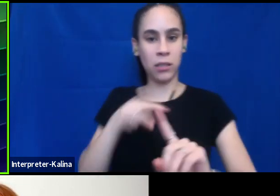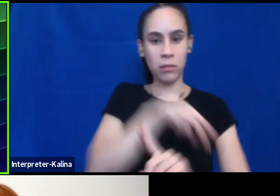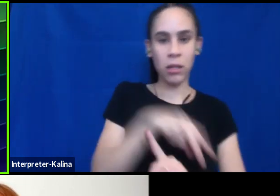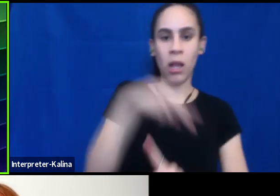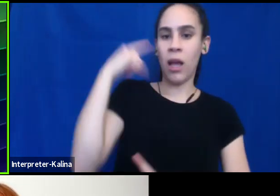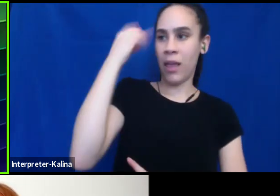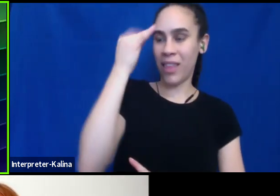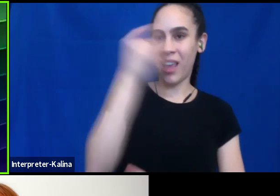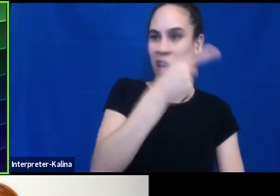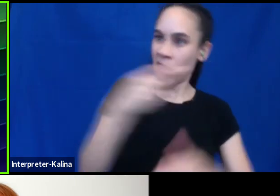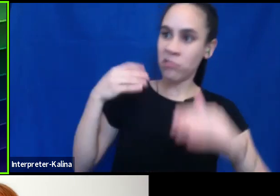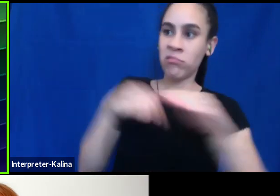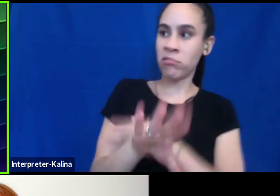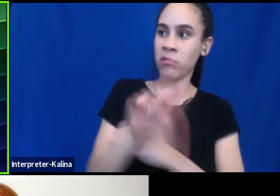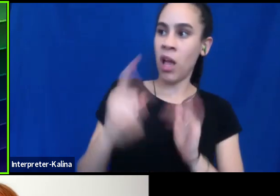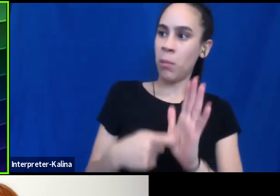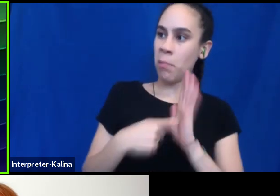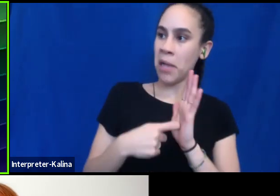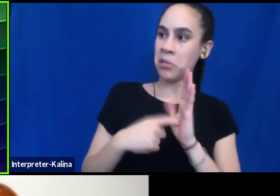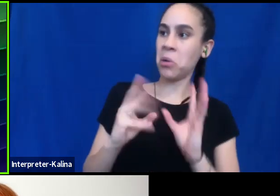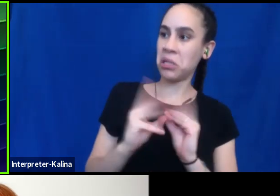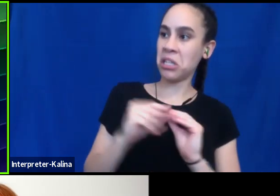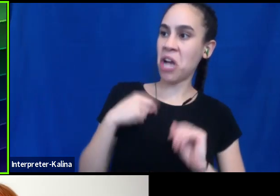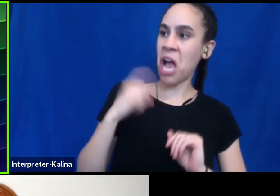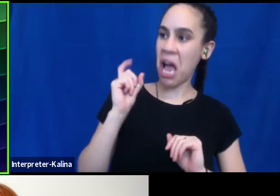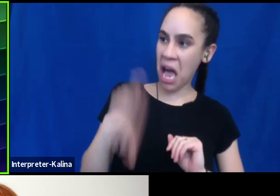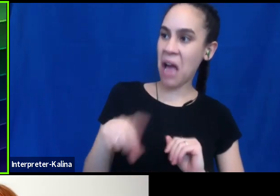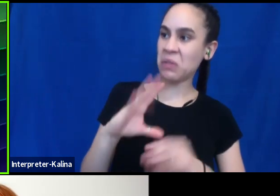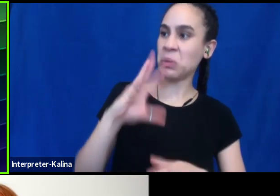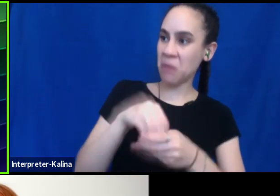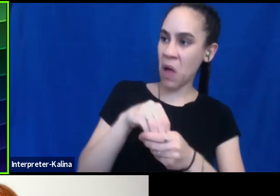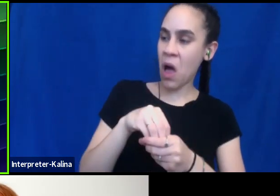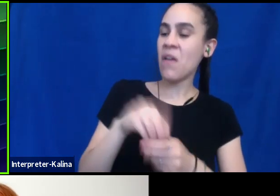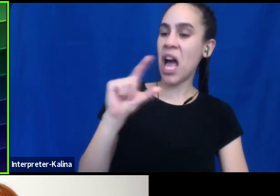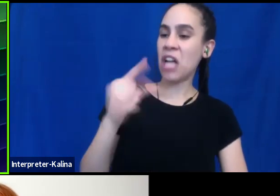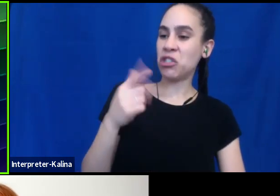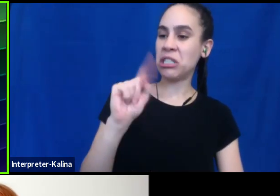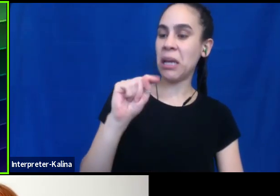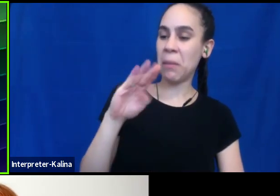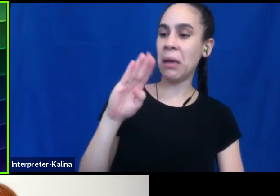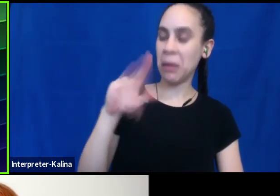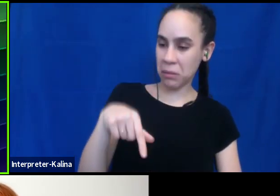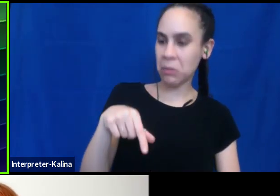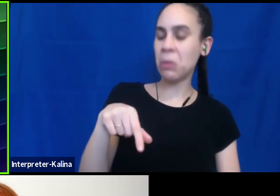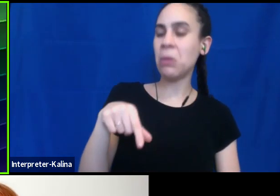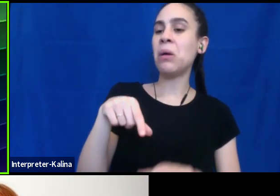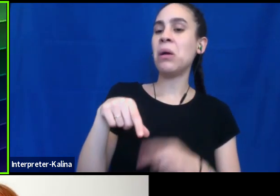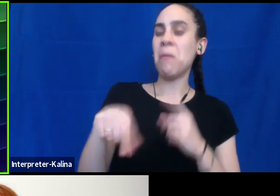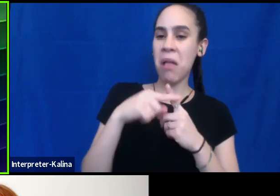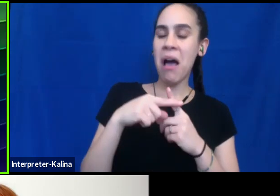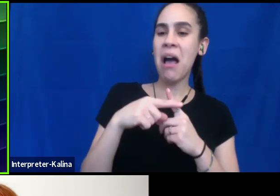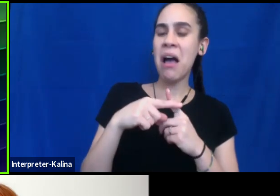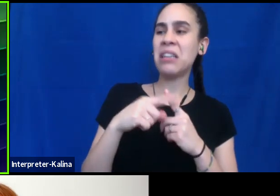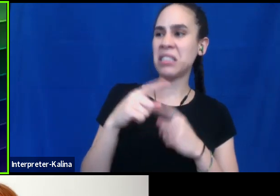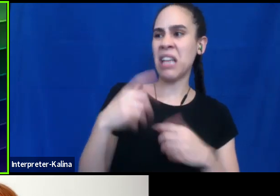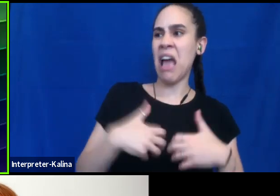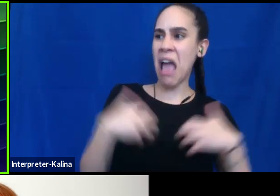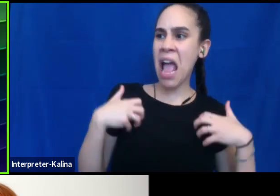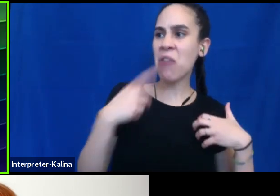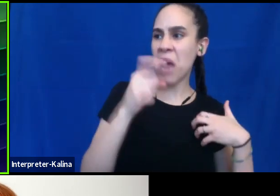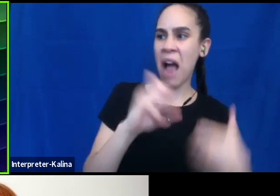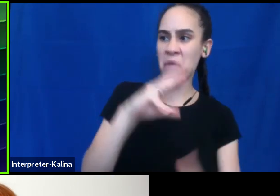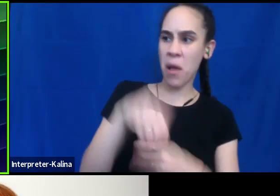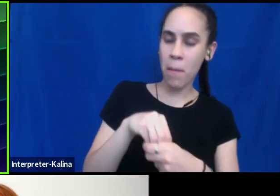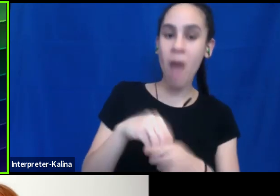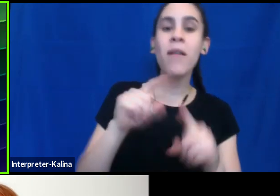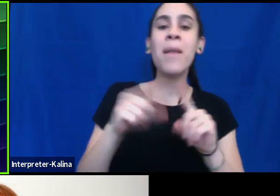a mandatory session that he had to sit through on LGBTQ plus inclusion, feeling really, really angry that he had to be there. I had, I had a much better sense of how I could